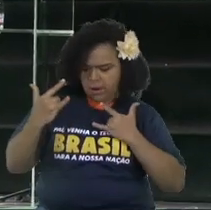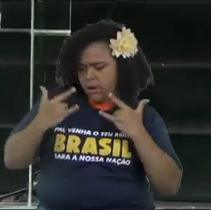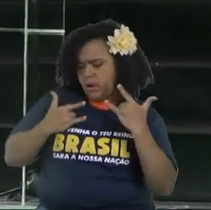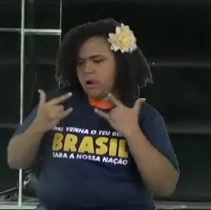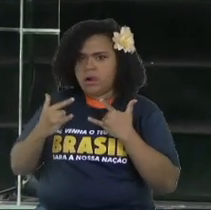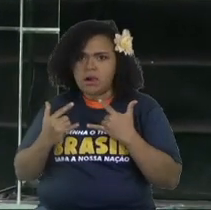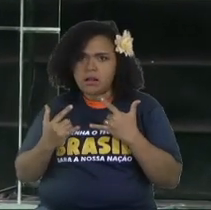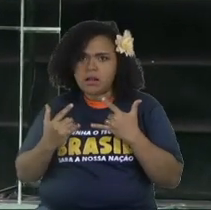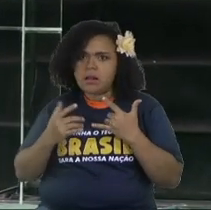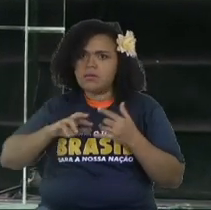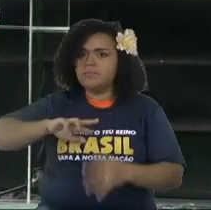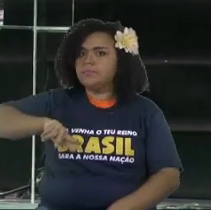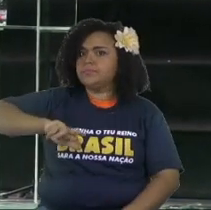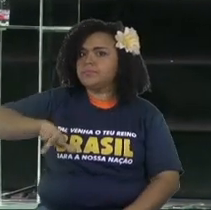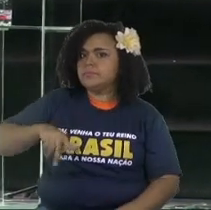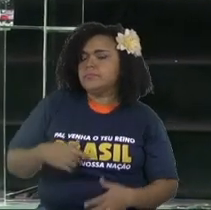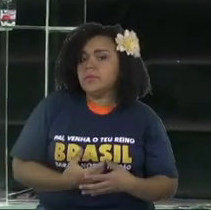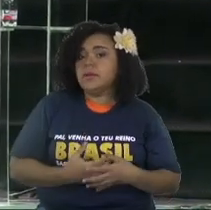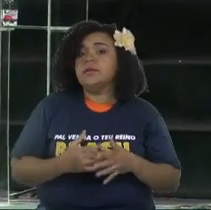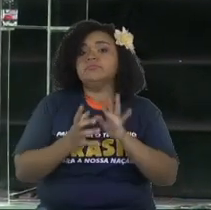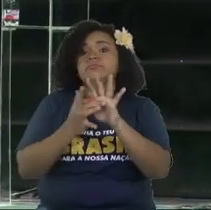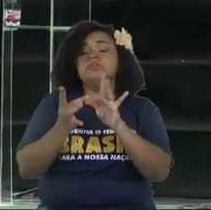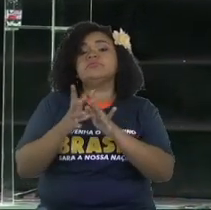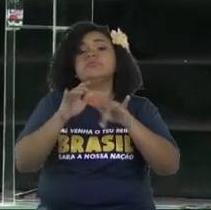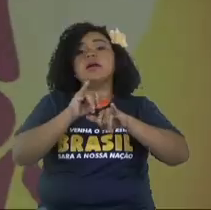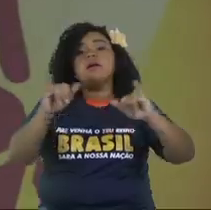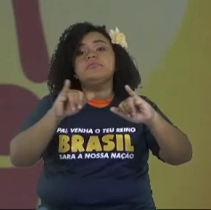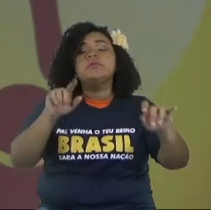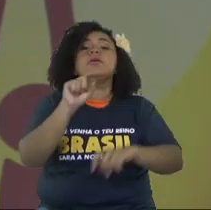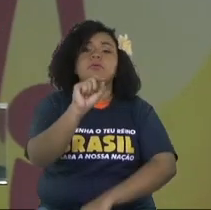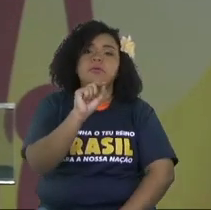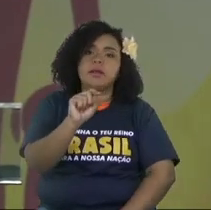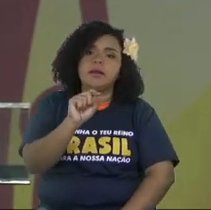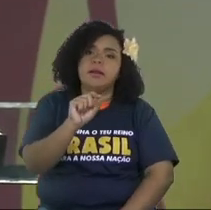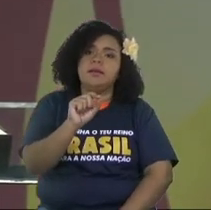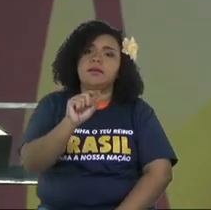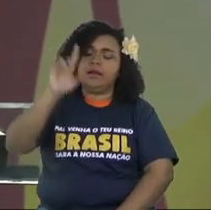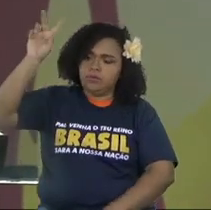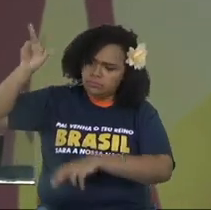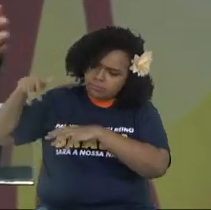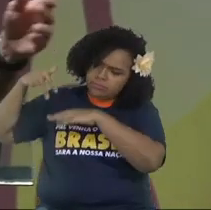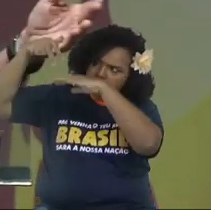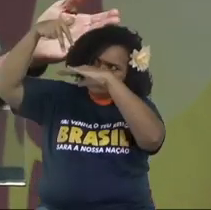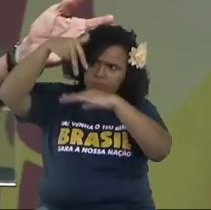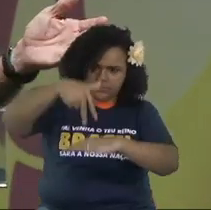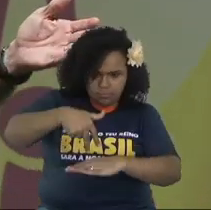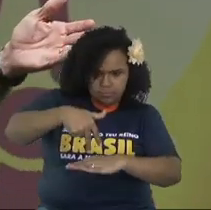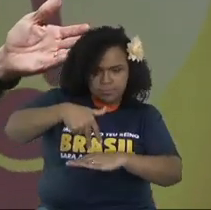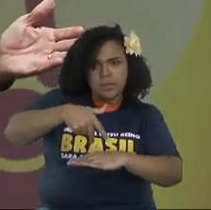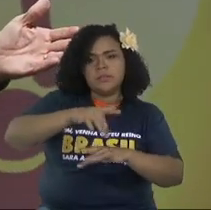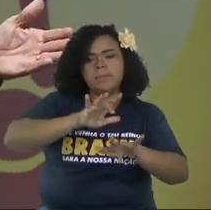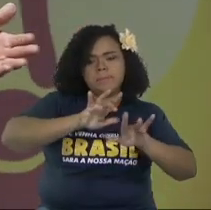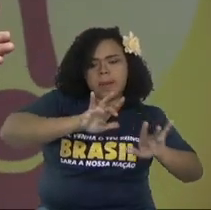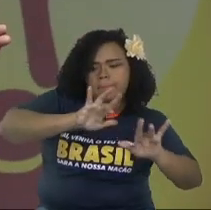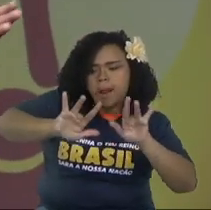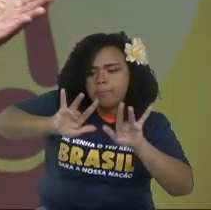it's too much self-love. Jesus said, came for the